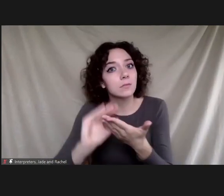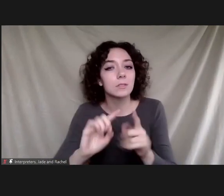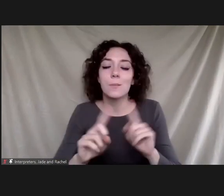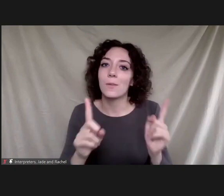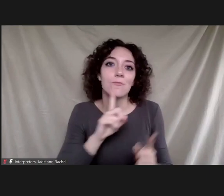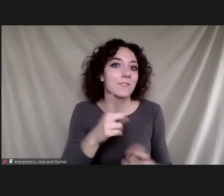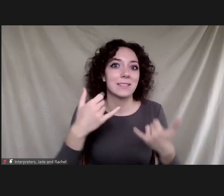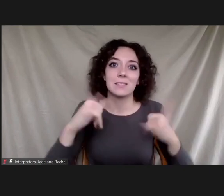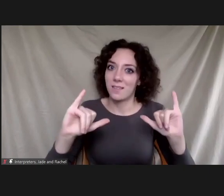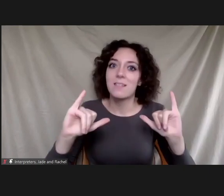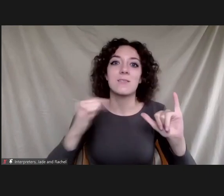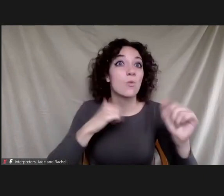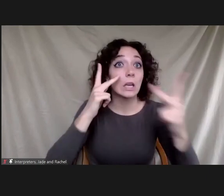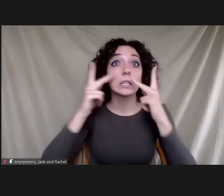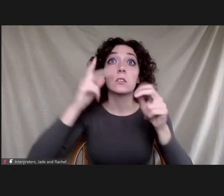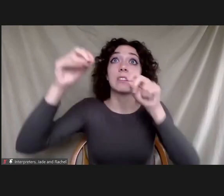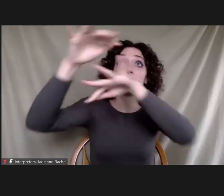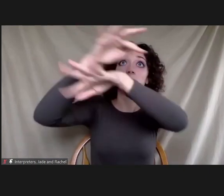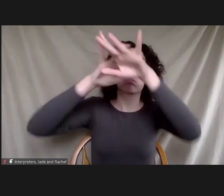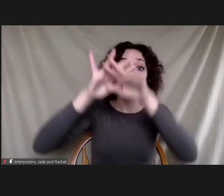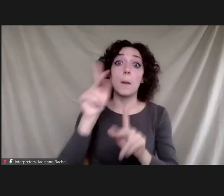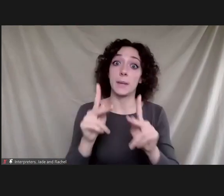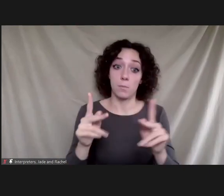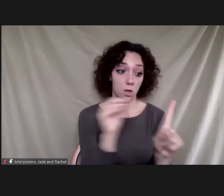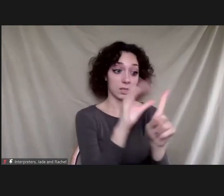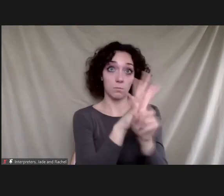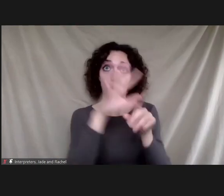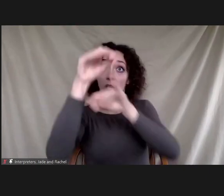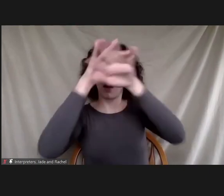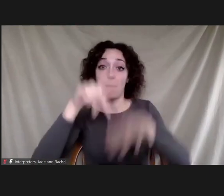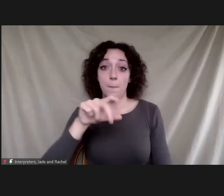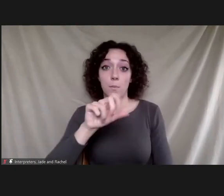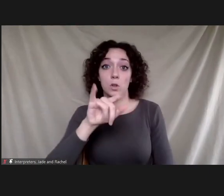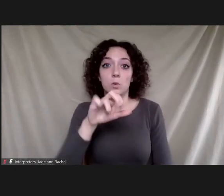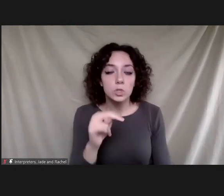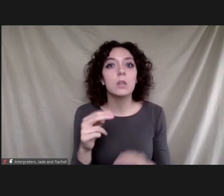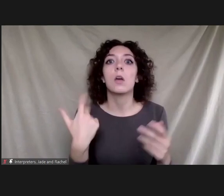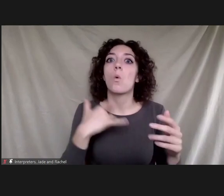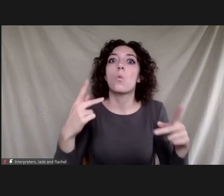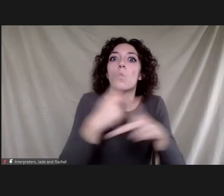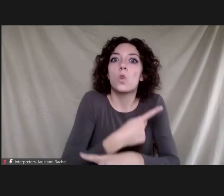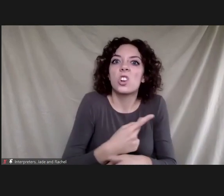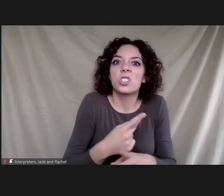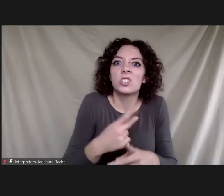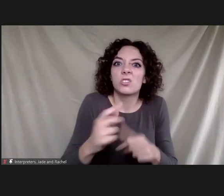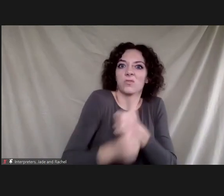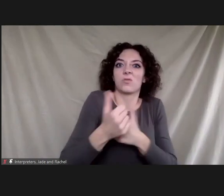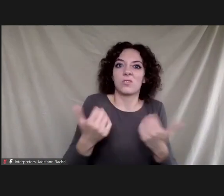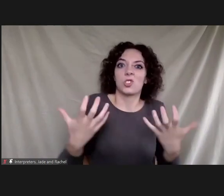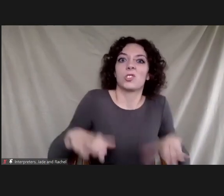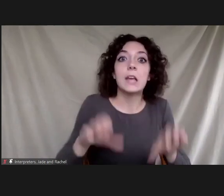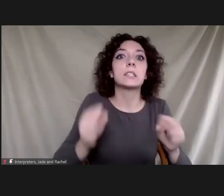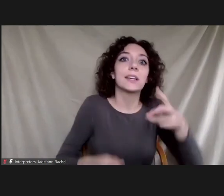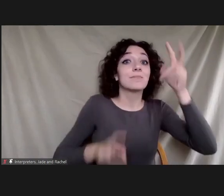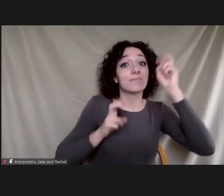people more susceptible susceptible to covet 19 and more serious illness despite these sobering statistics there